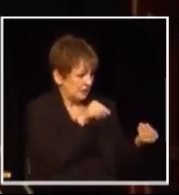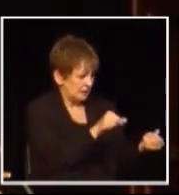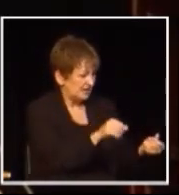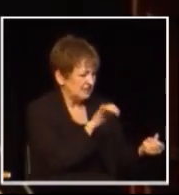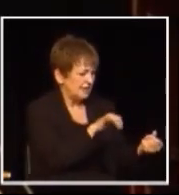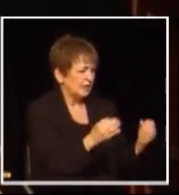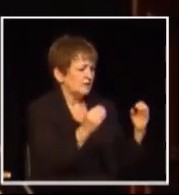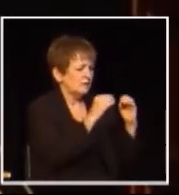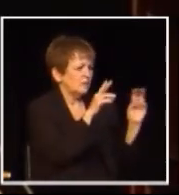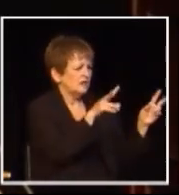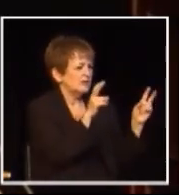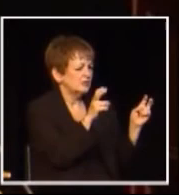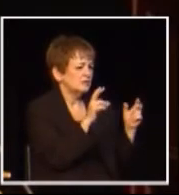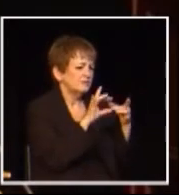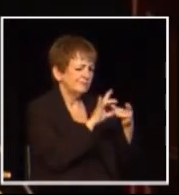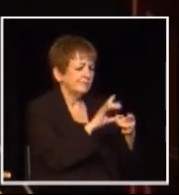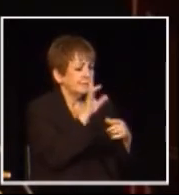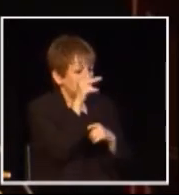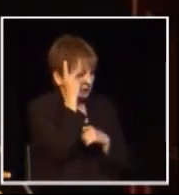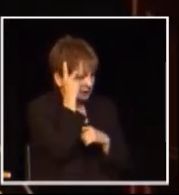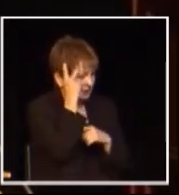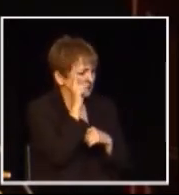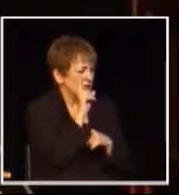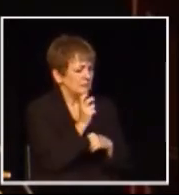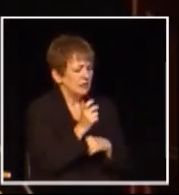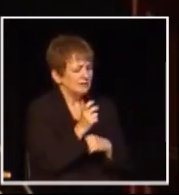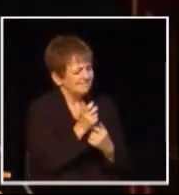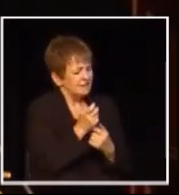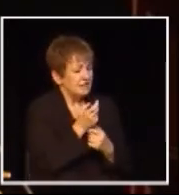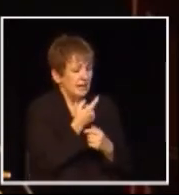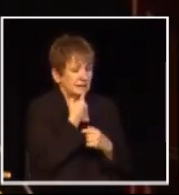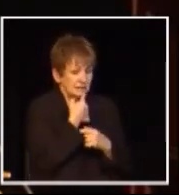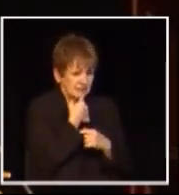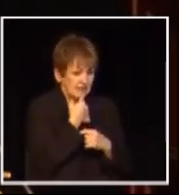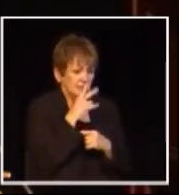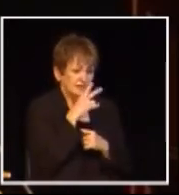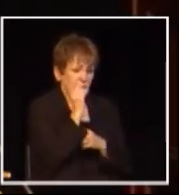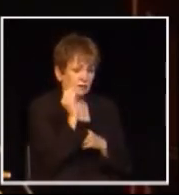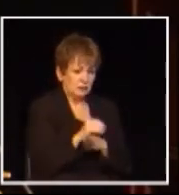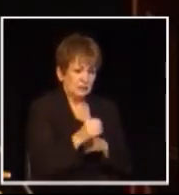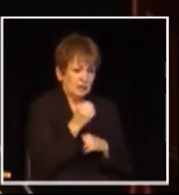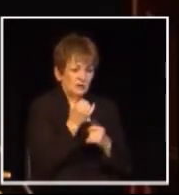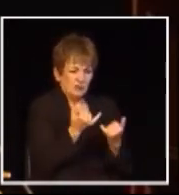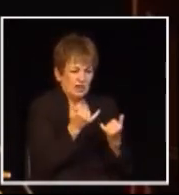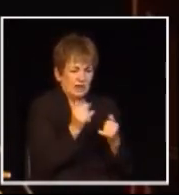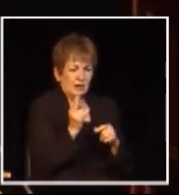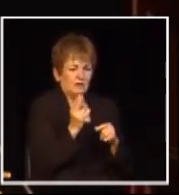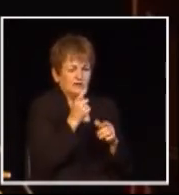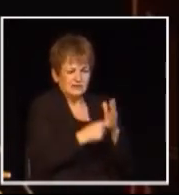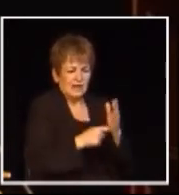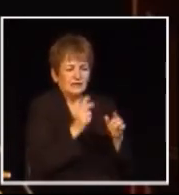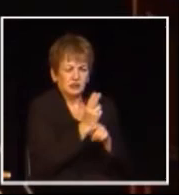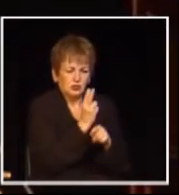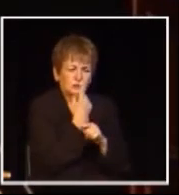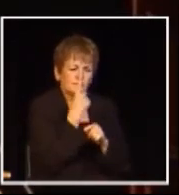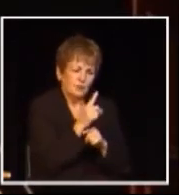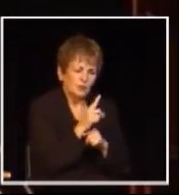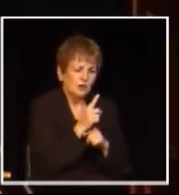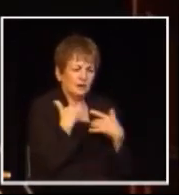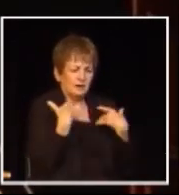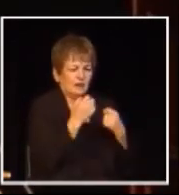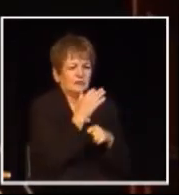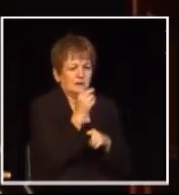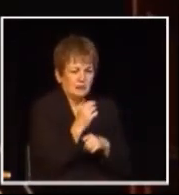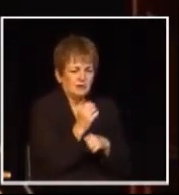on the expenditure side that becomes more of a political issue although as I said 70% goes to education and health care right